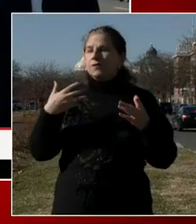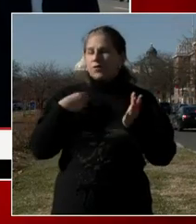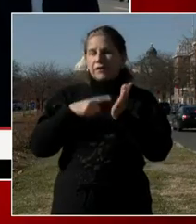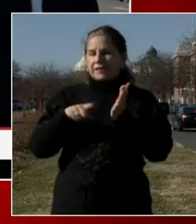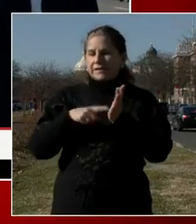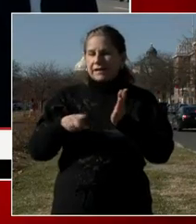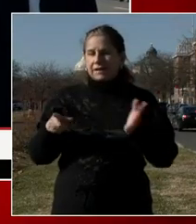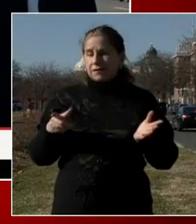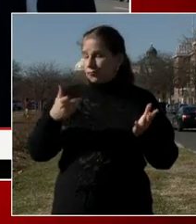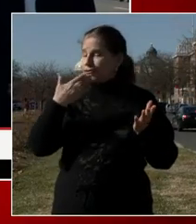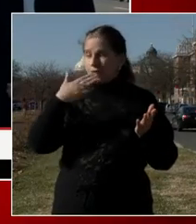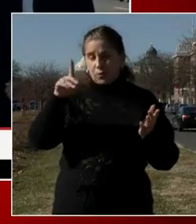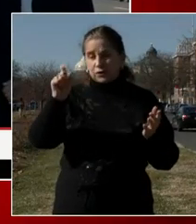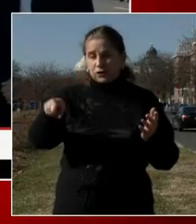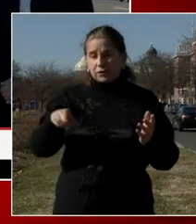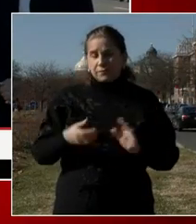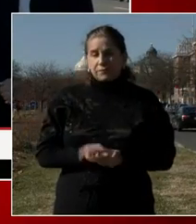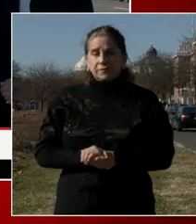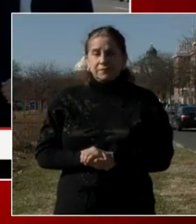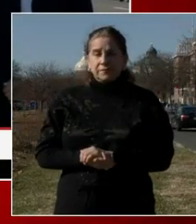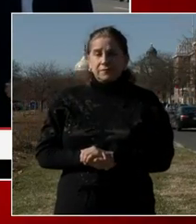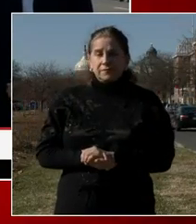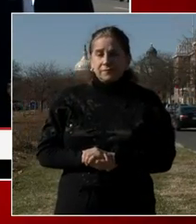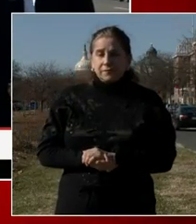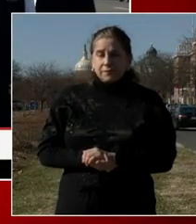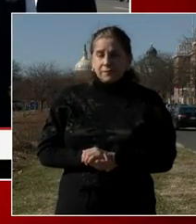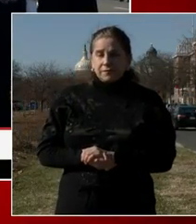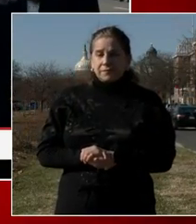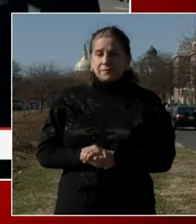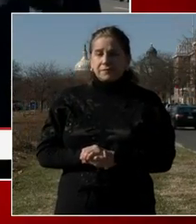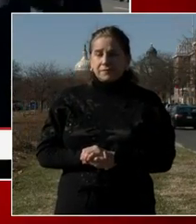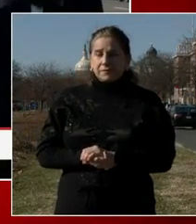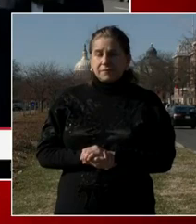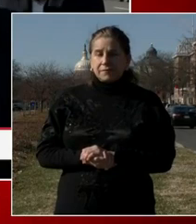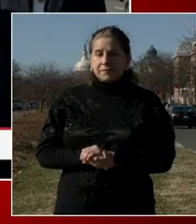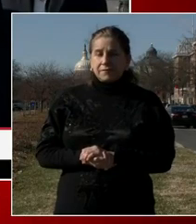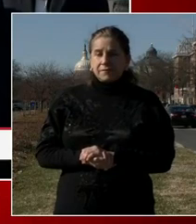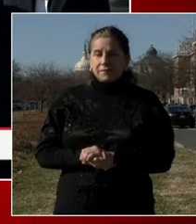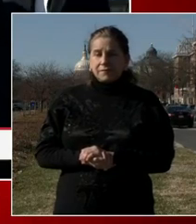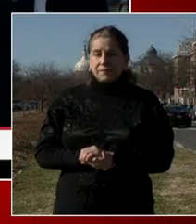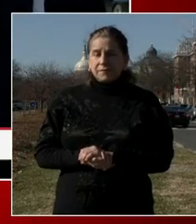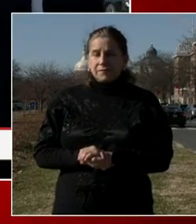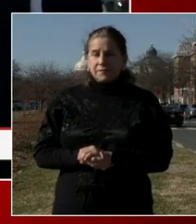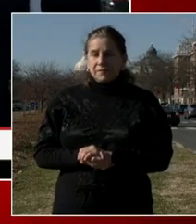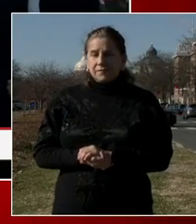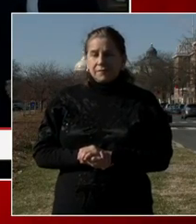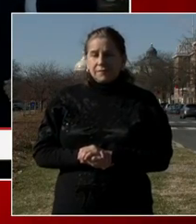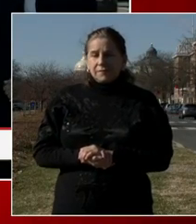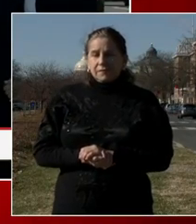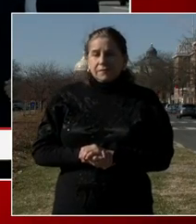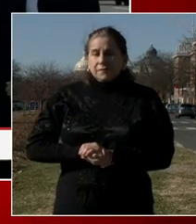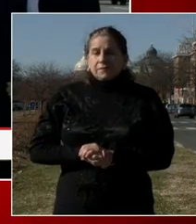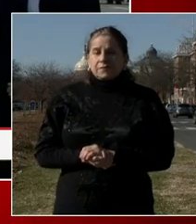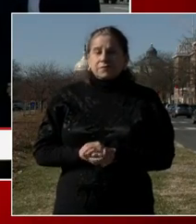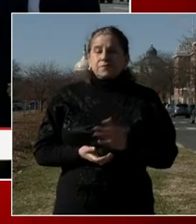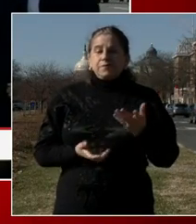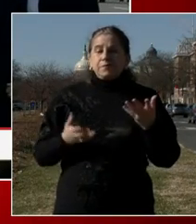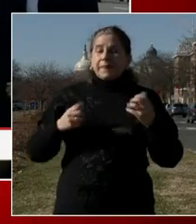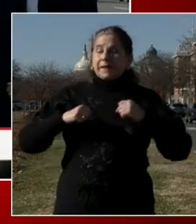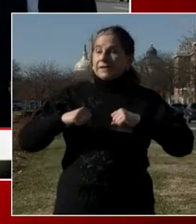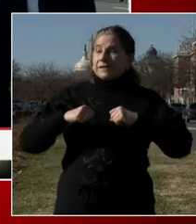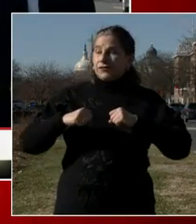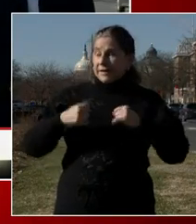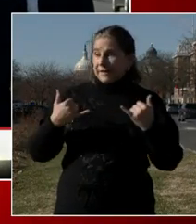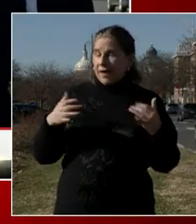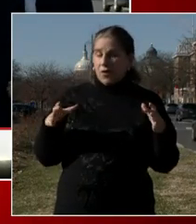That's a great question. Hers was two parts. Um, how long will we have these, um, these amped up security?